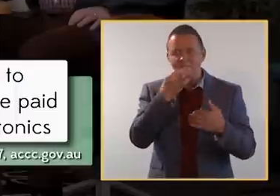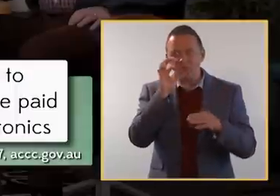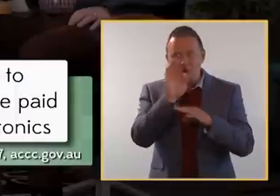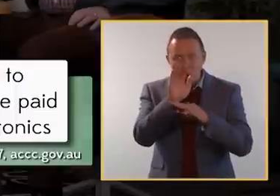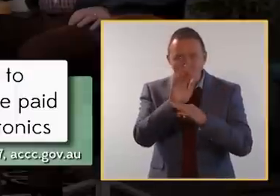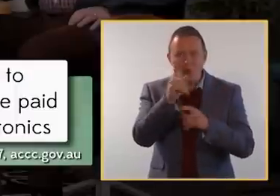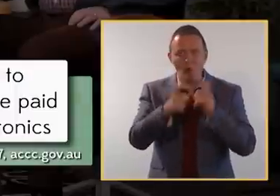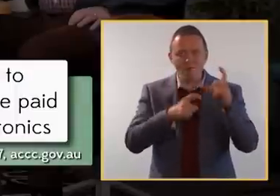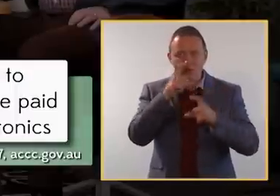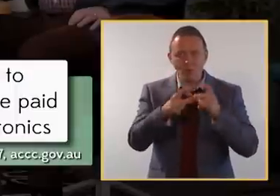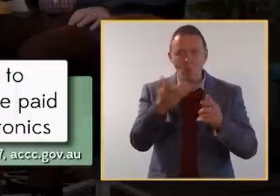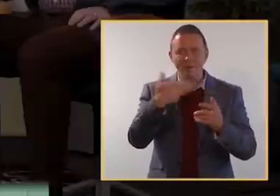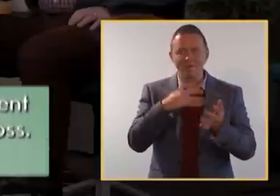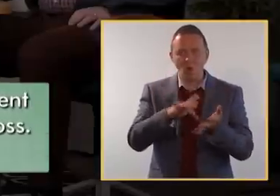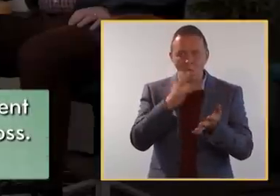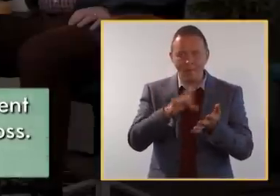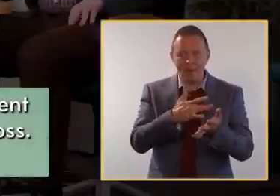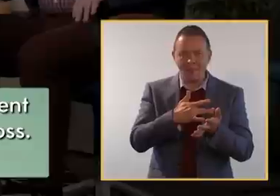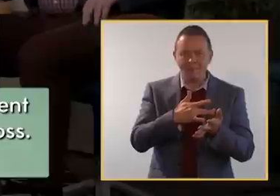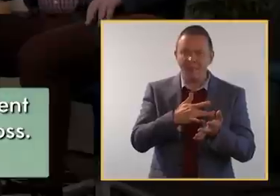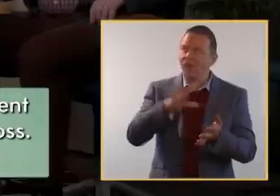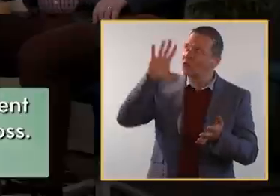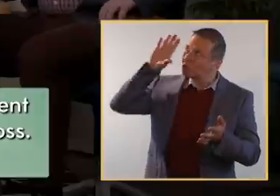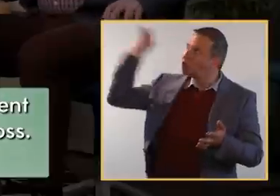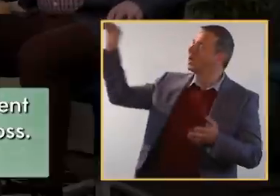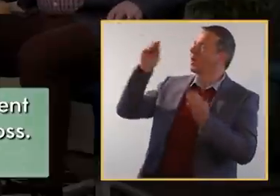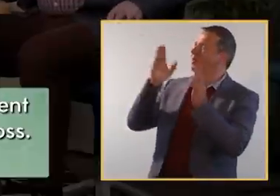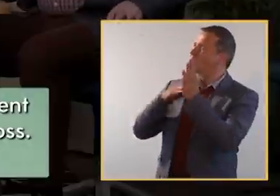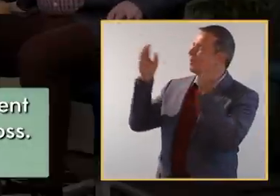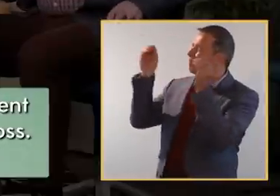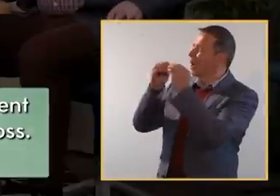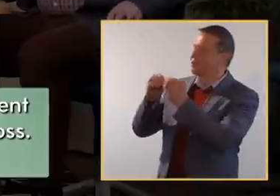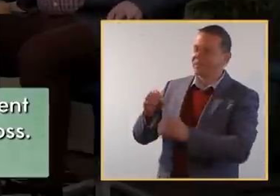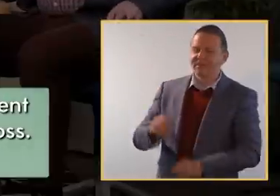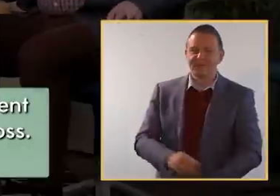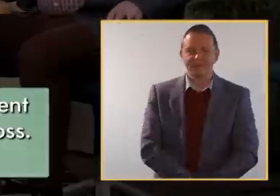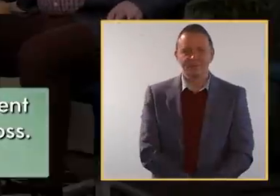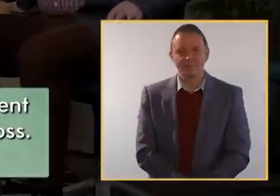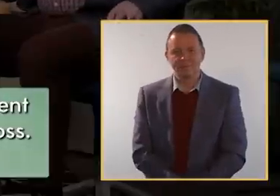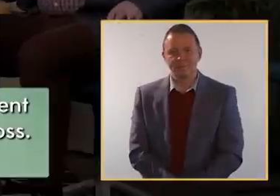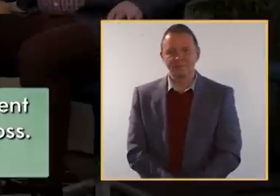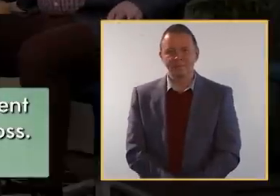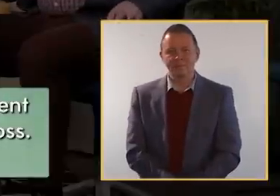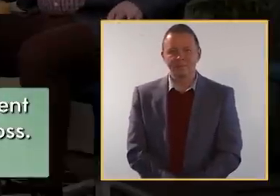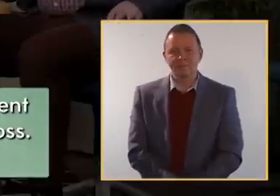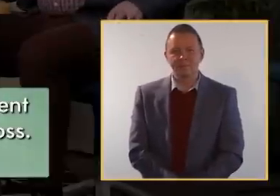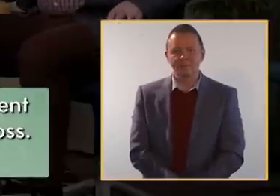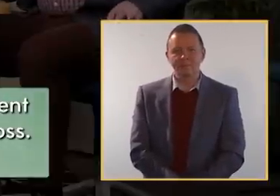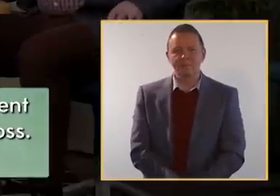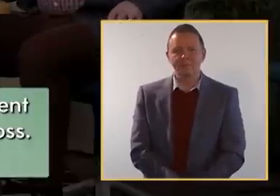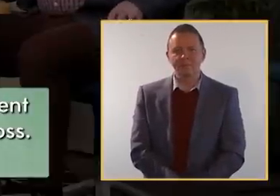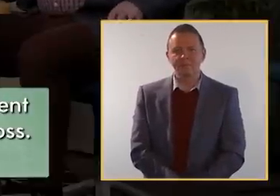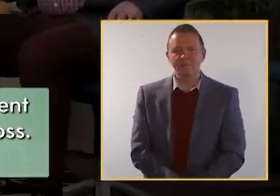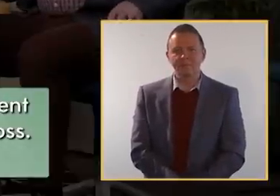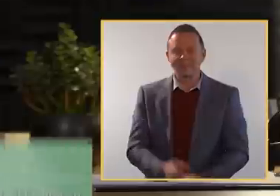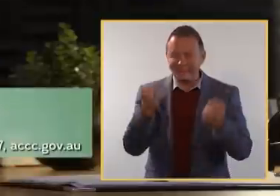to overseas conferences or even an iPad. Shut up, Michelle Barry from Better Hearing, Australia's largest independent consumer-based non-profit organisation